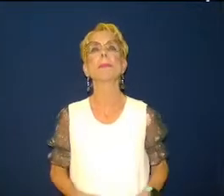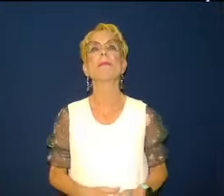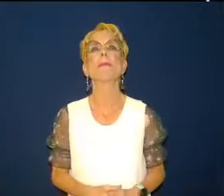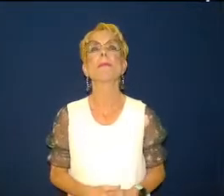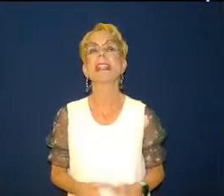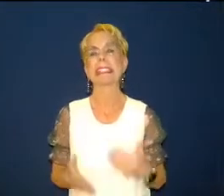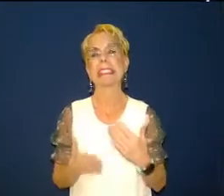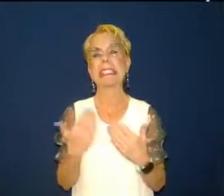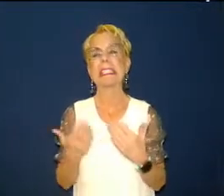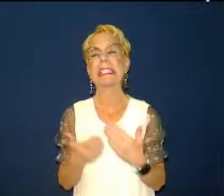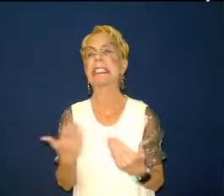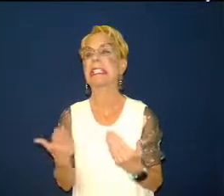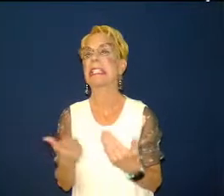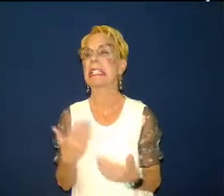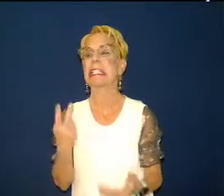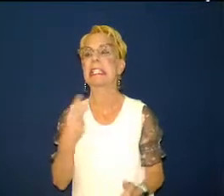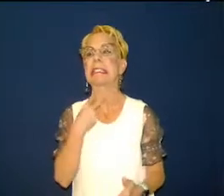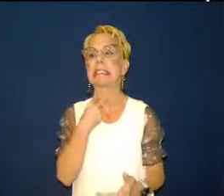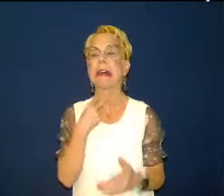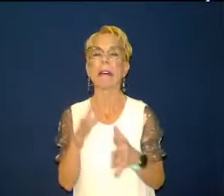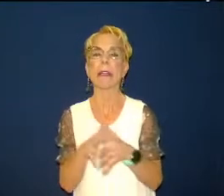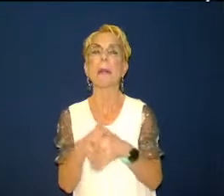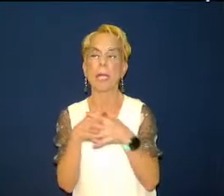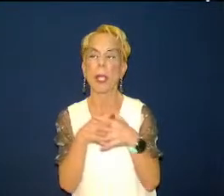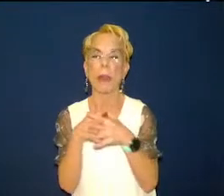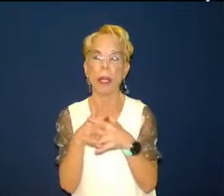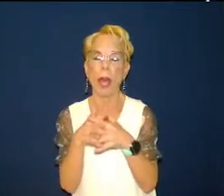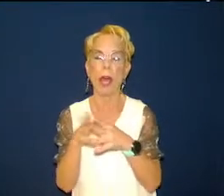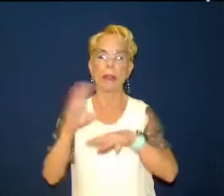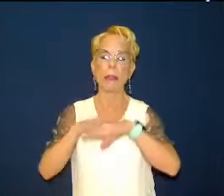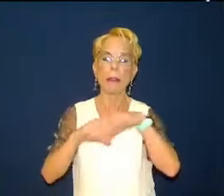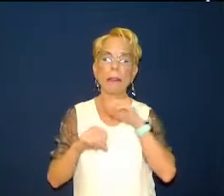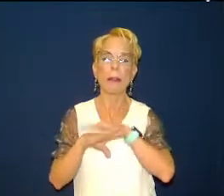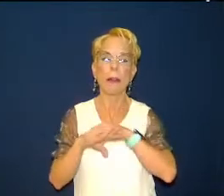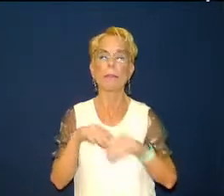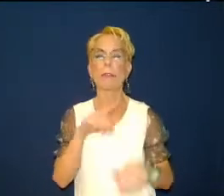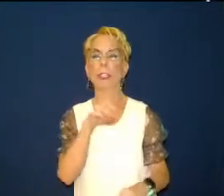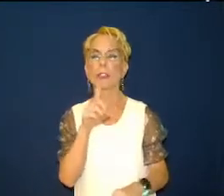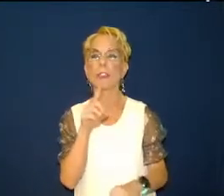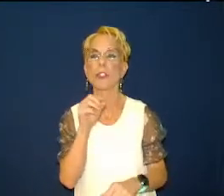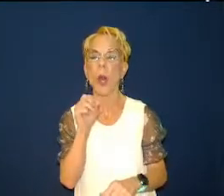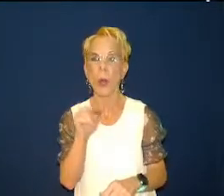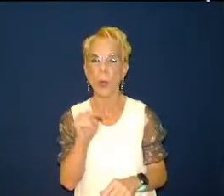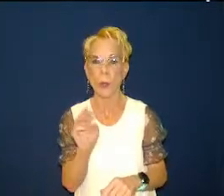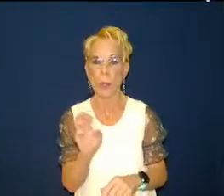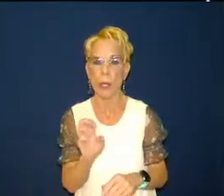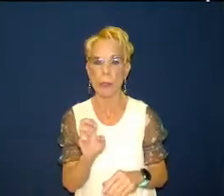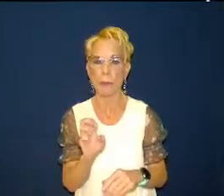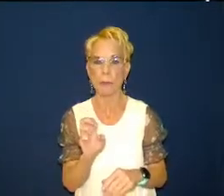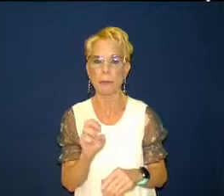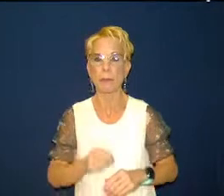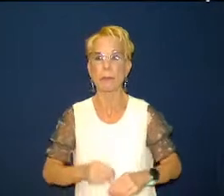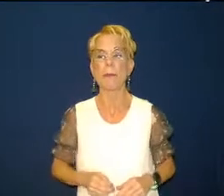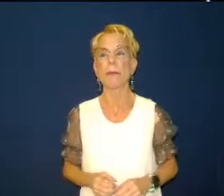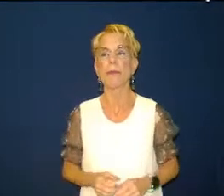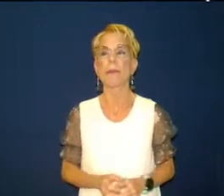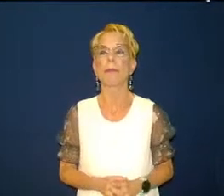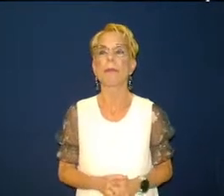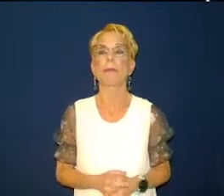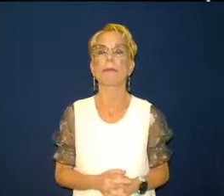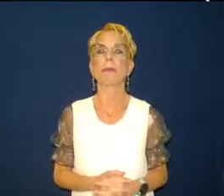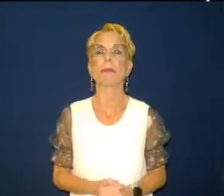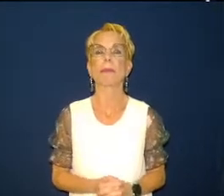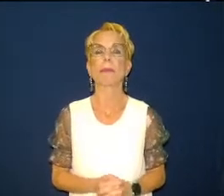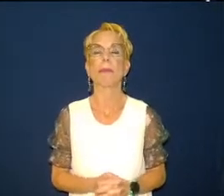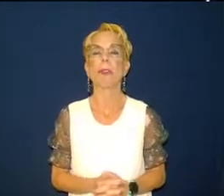the most influential nation in the world it's easier to experience the dream probably in our country than it is a lot of other places